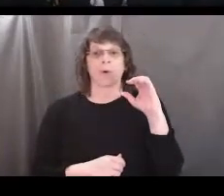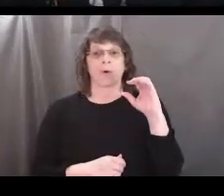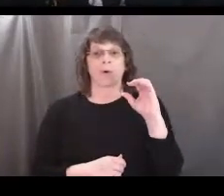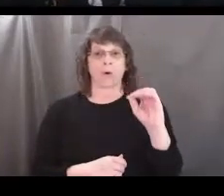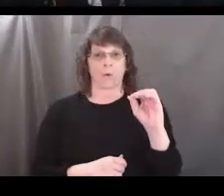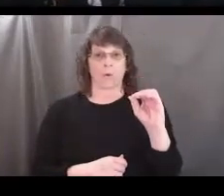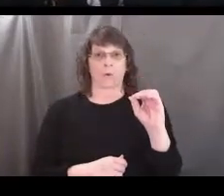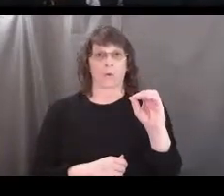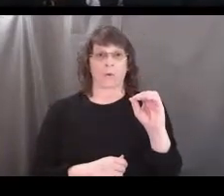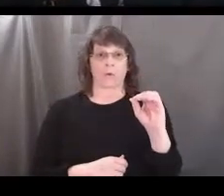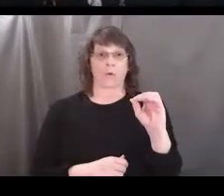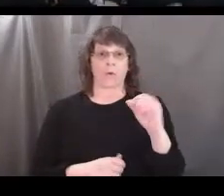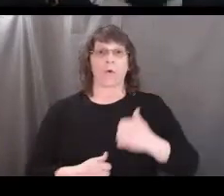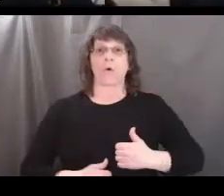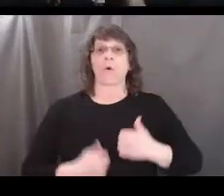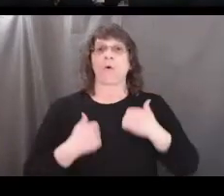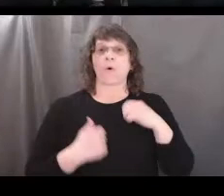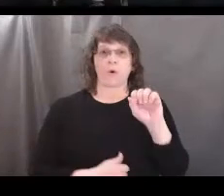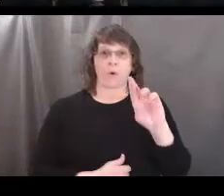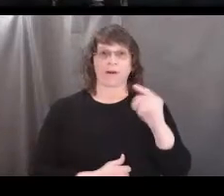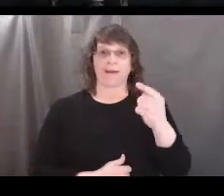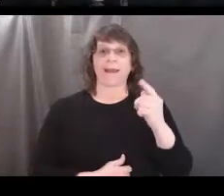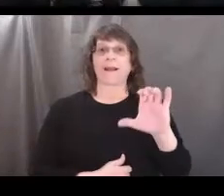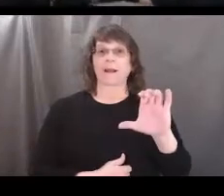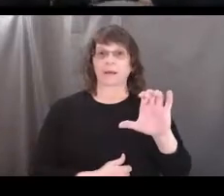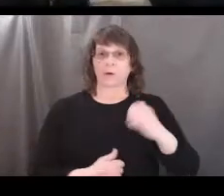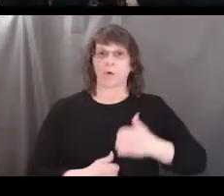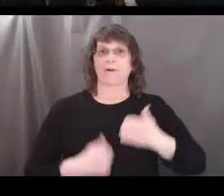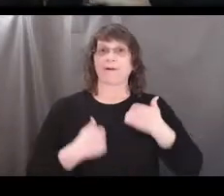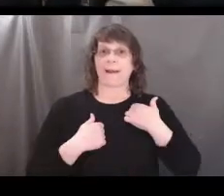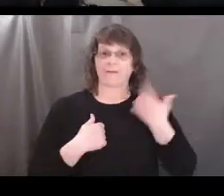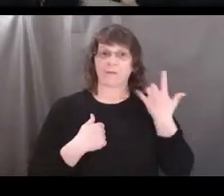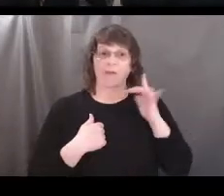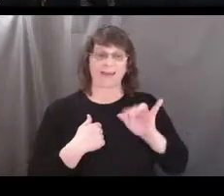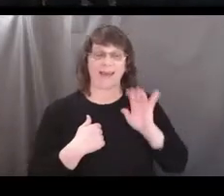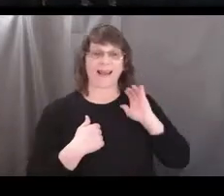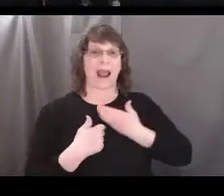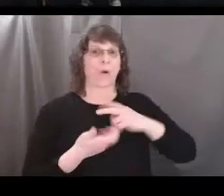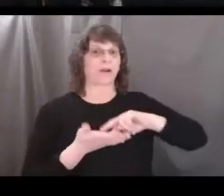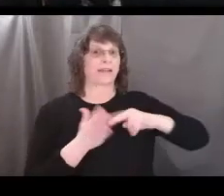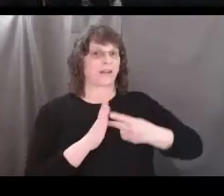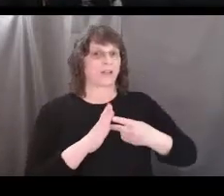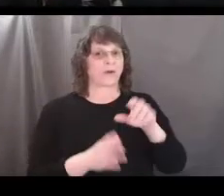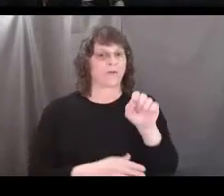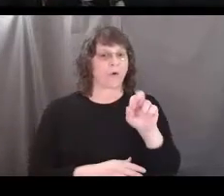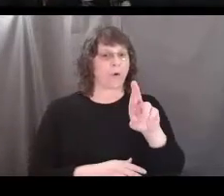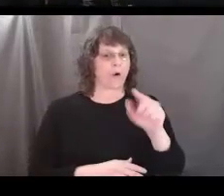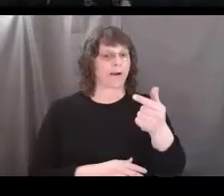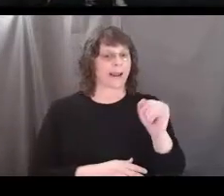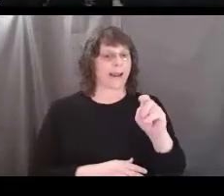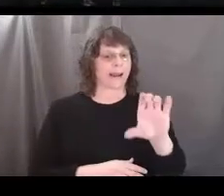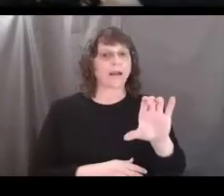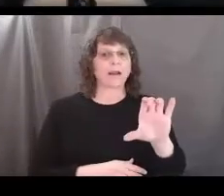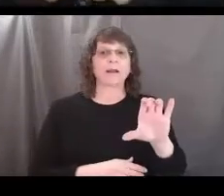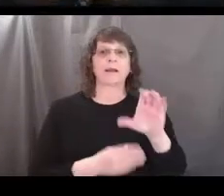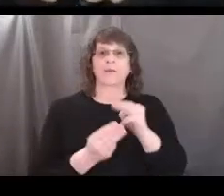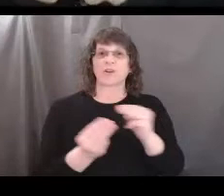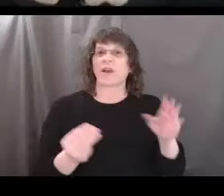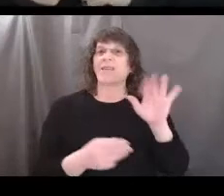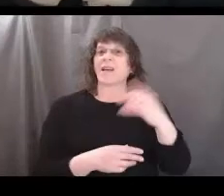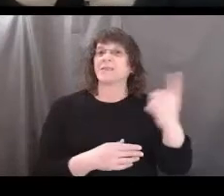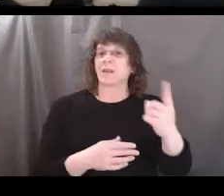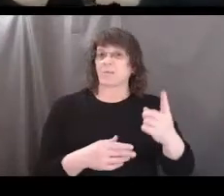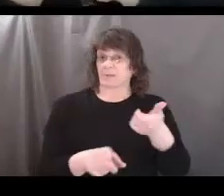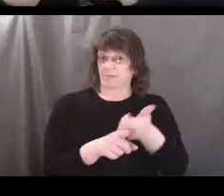The second ingredient is organic material. For this, our definition of an organic material is something that is